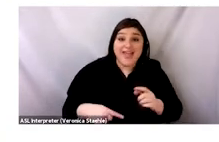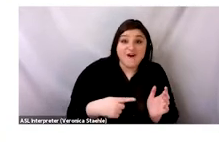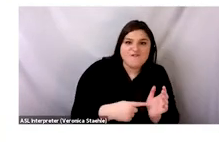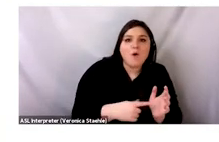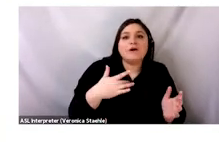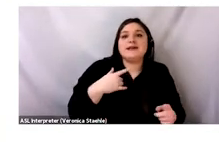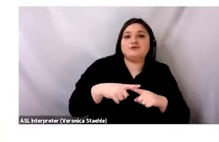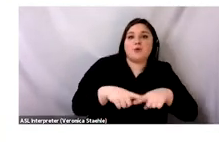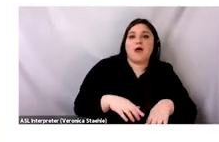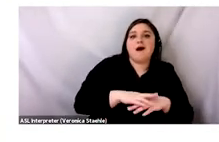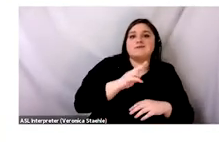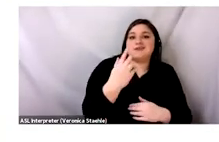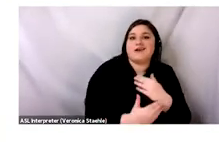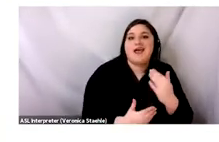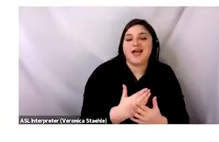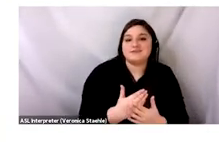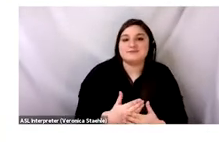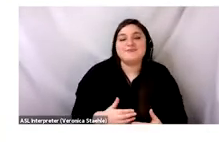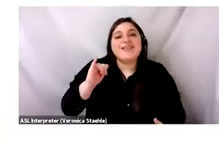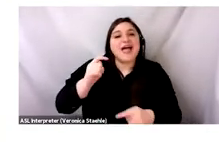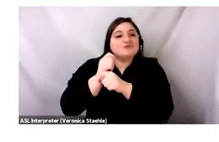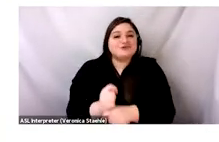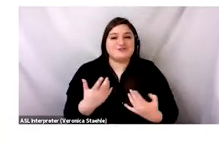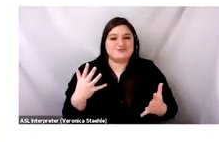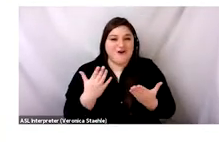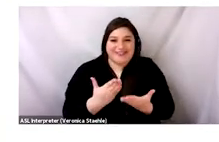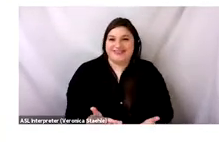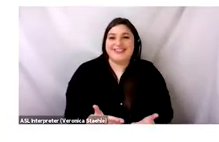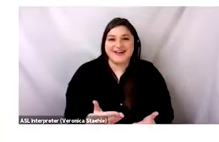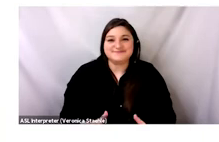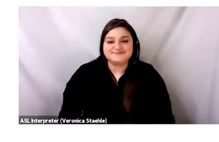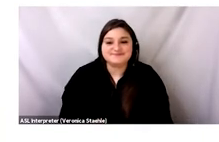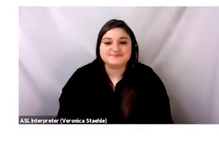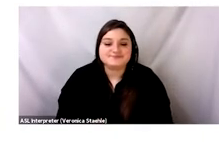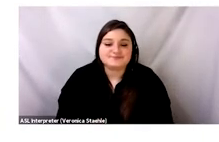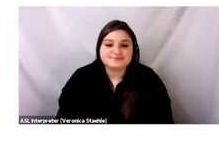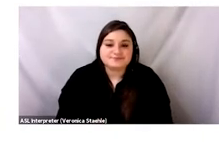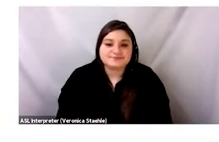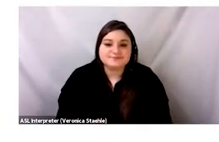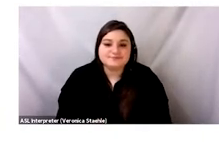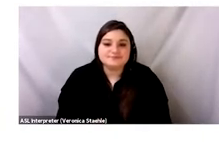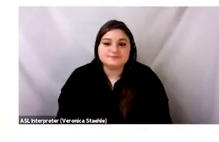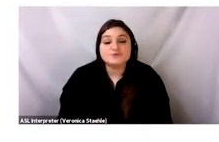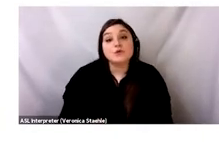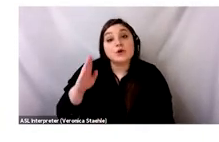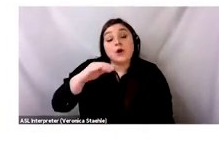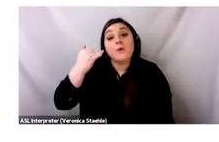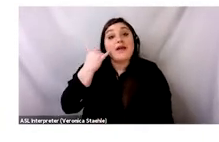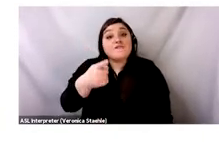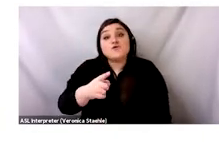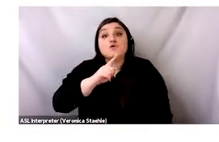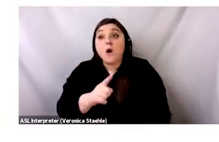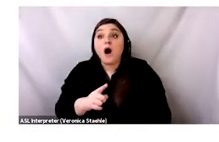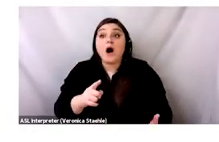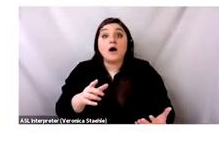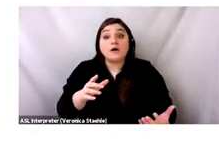secondhand. And through that culture or through that repetitive tradition, it has become who we are right now. Because if you're a parent, and even you as a parent, you don't